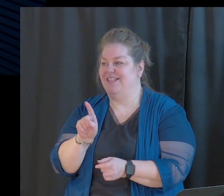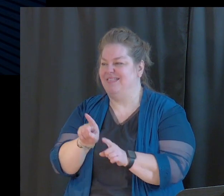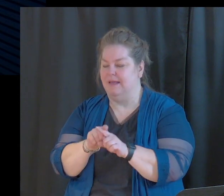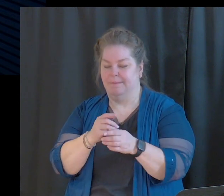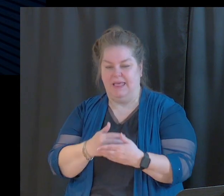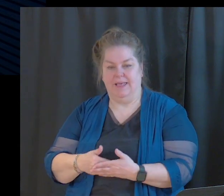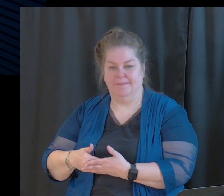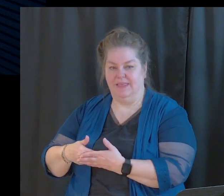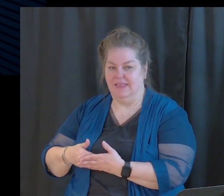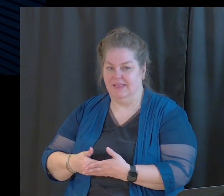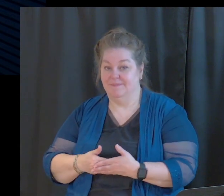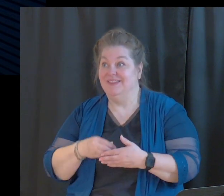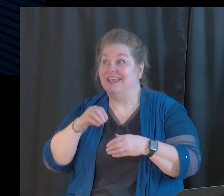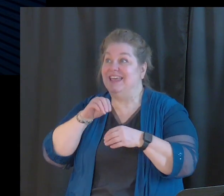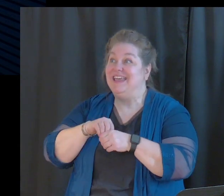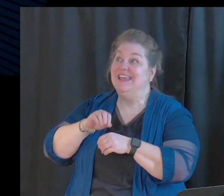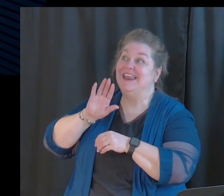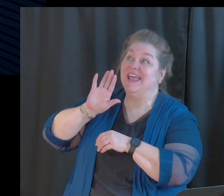in his comfort.